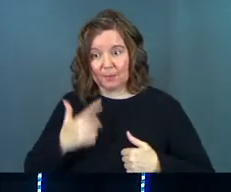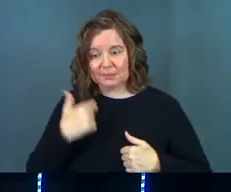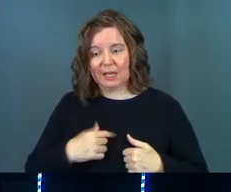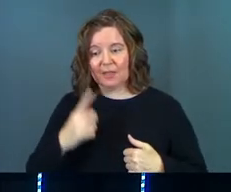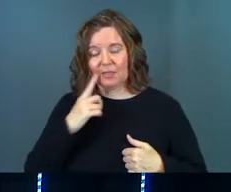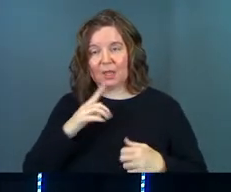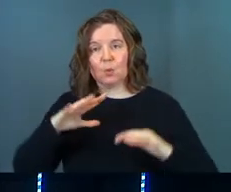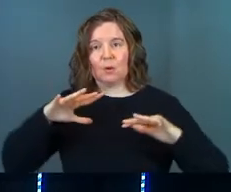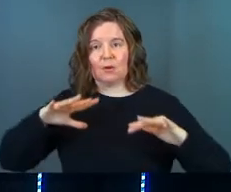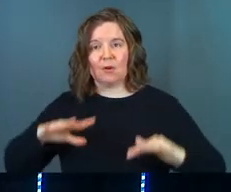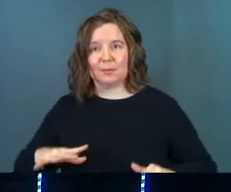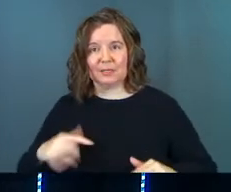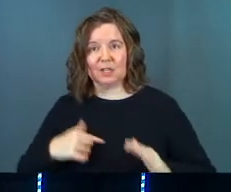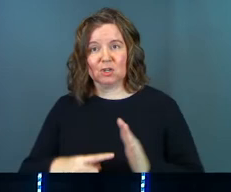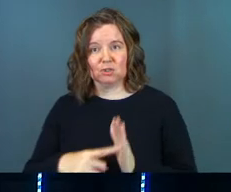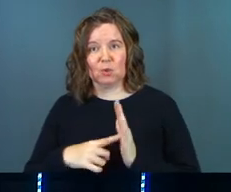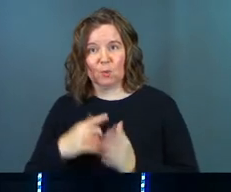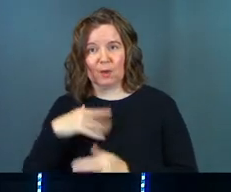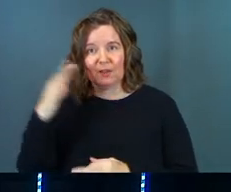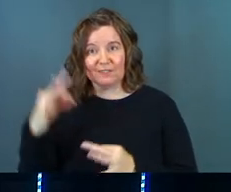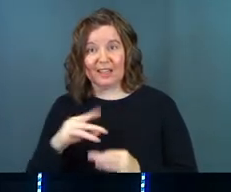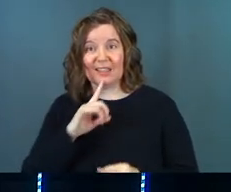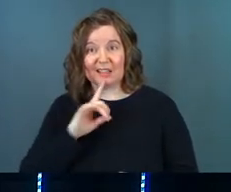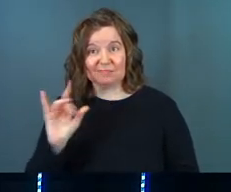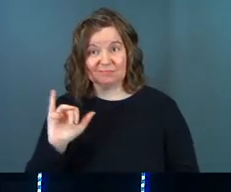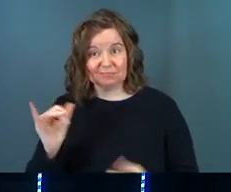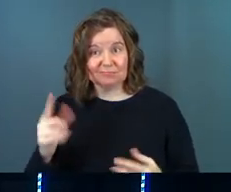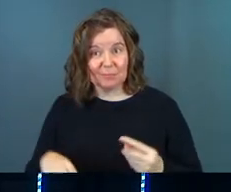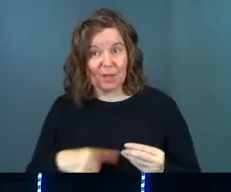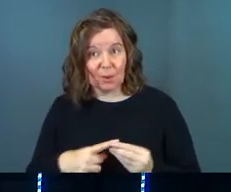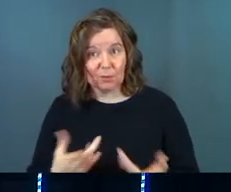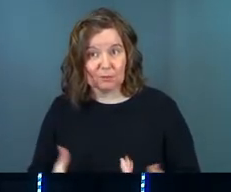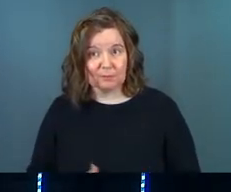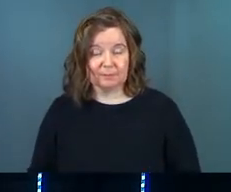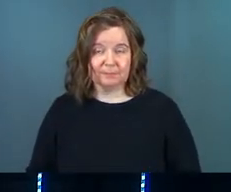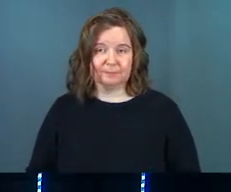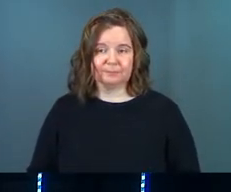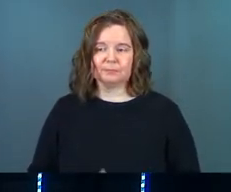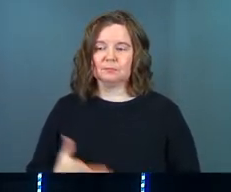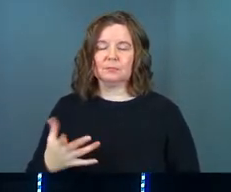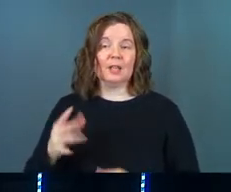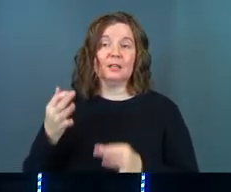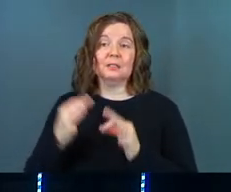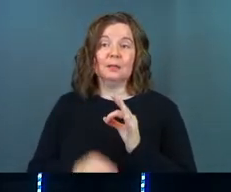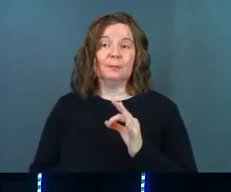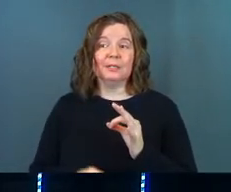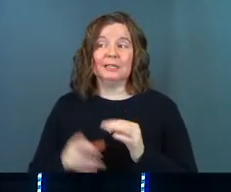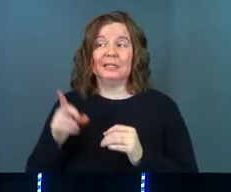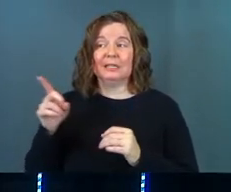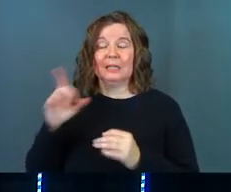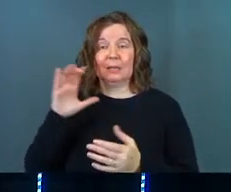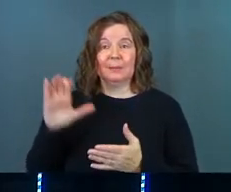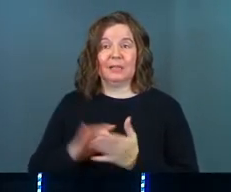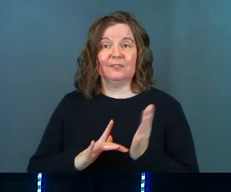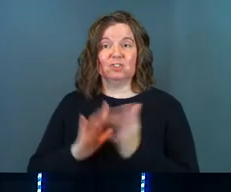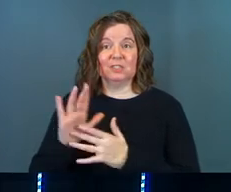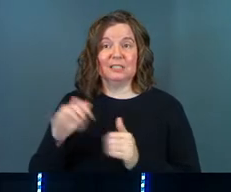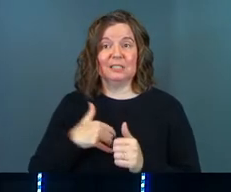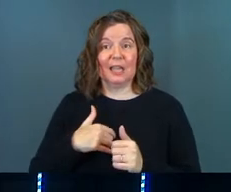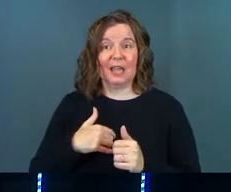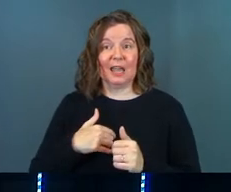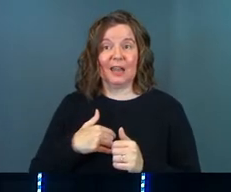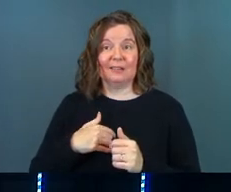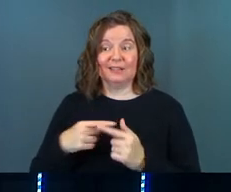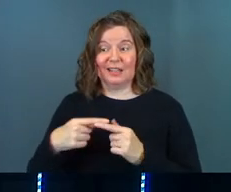I think it's going to calm us down and show us what faith is actually all about. Just very, very simply, he believes Jesus can